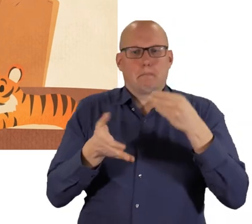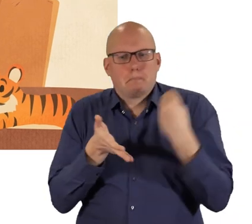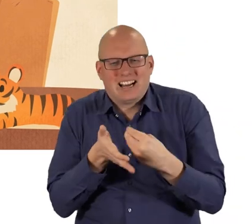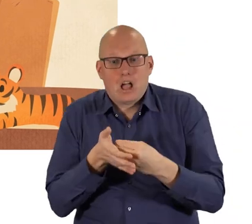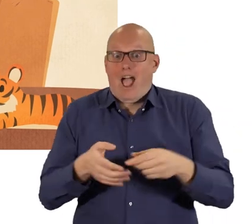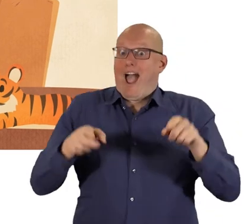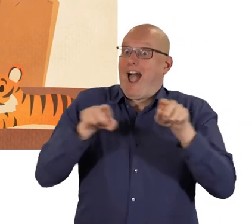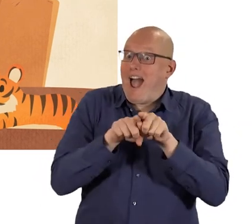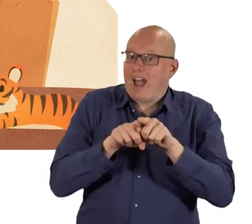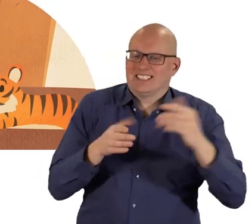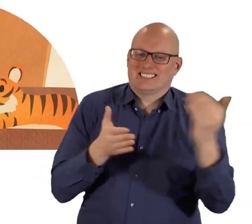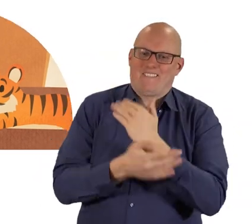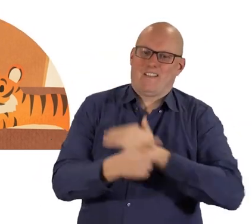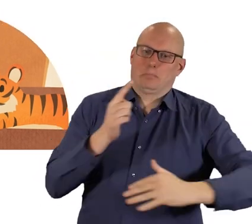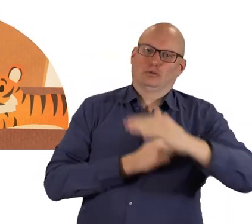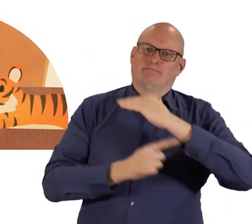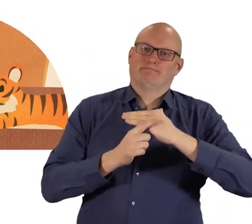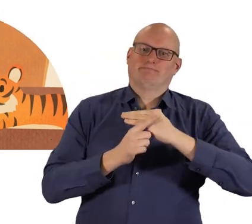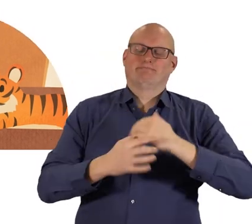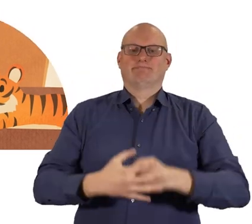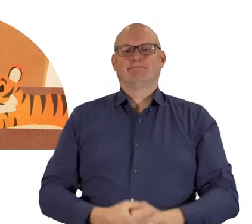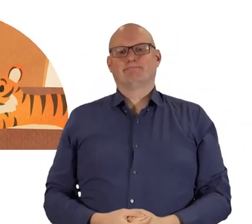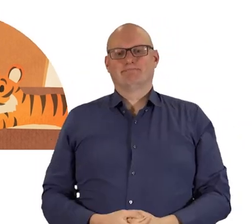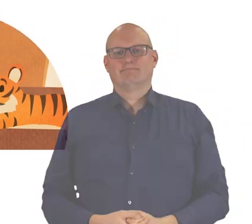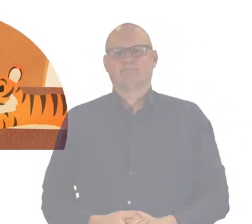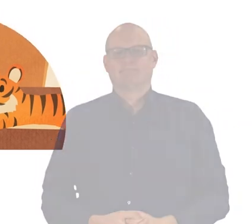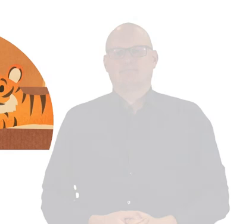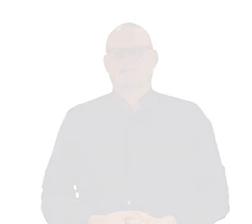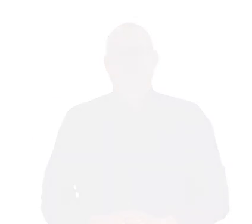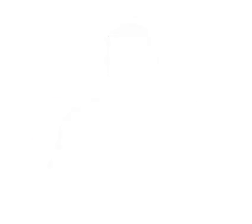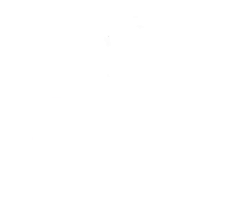money and saving the environment too.